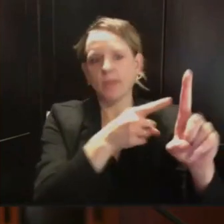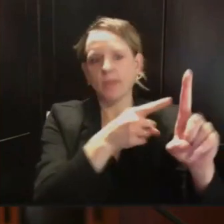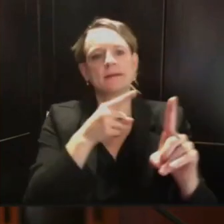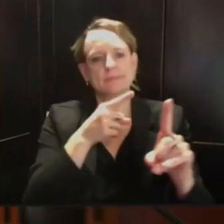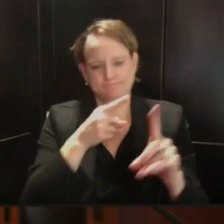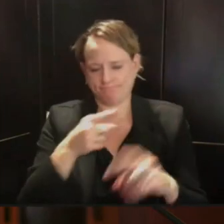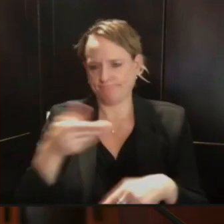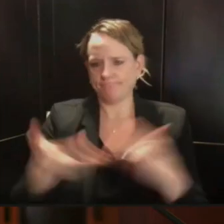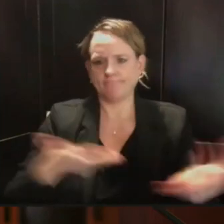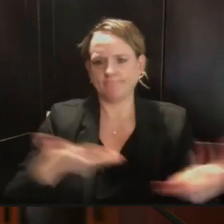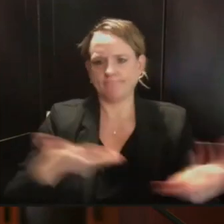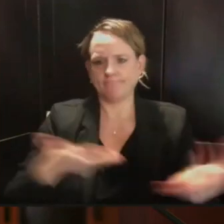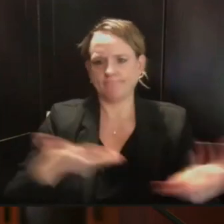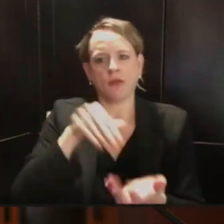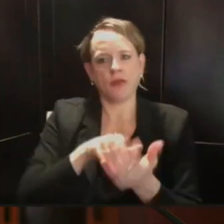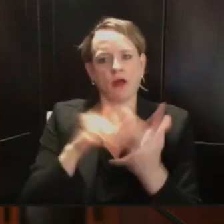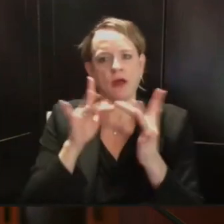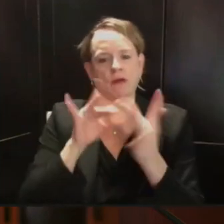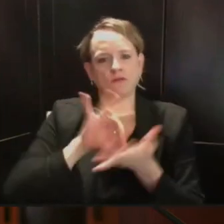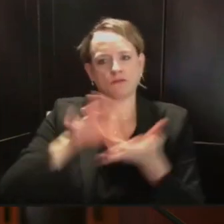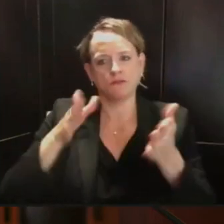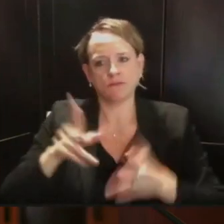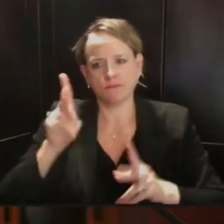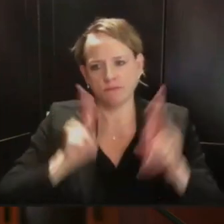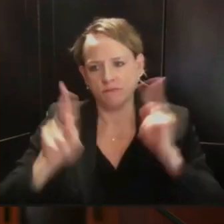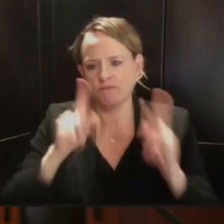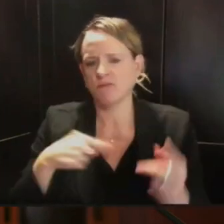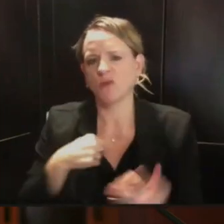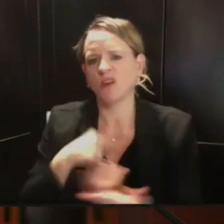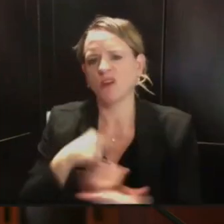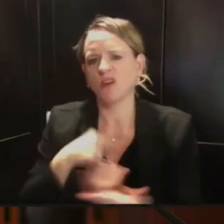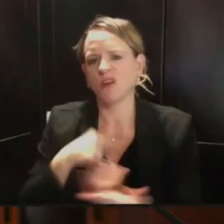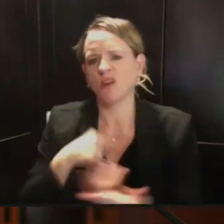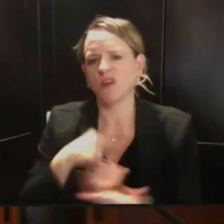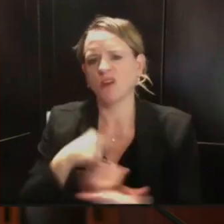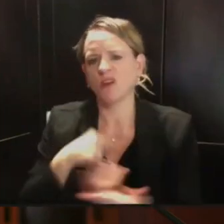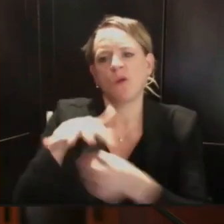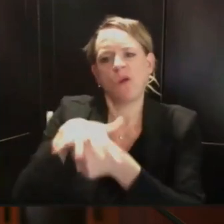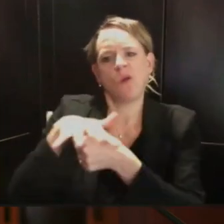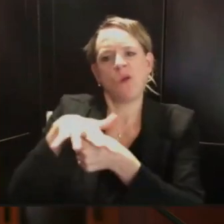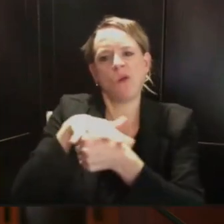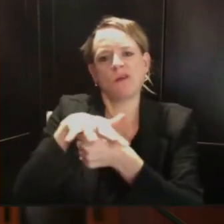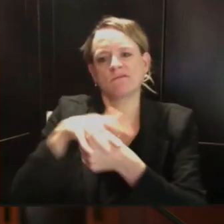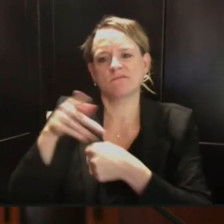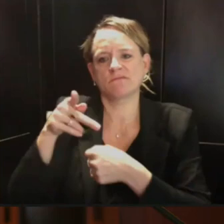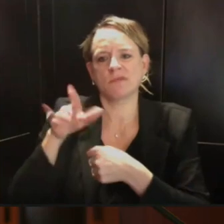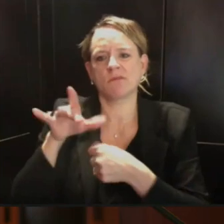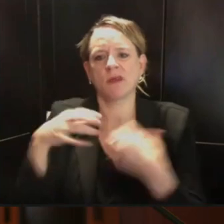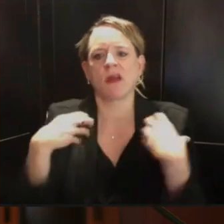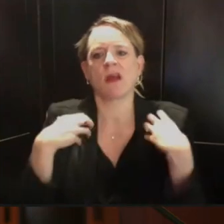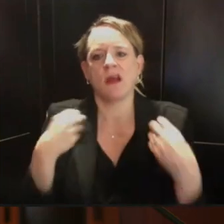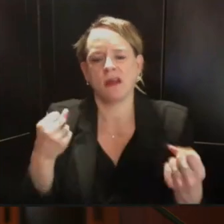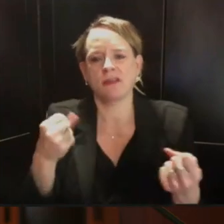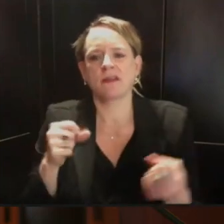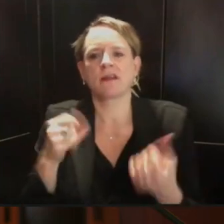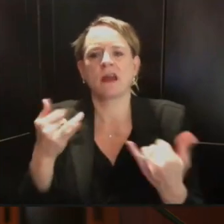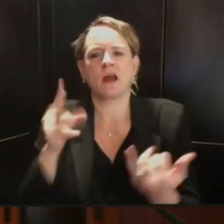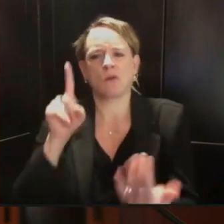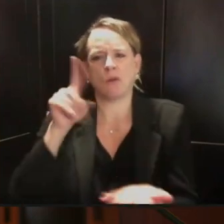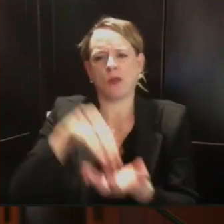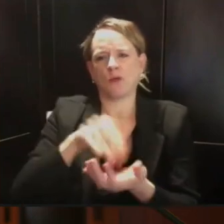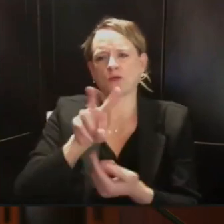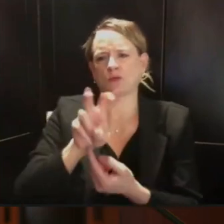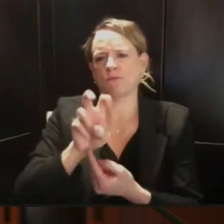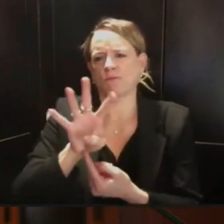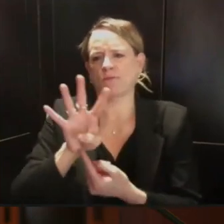have about 1,200, 1,240 contact tracers statewide in conversations with